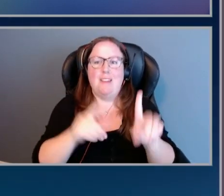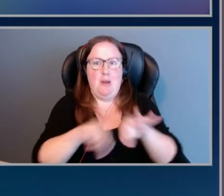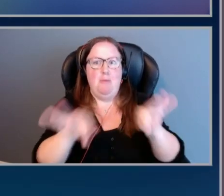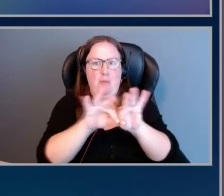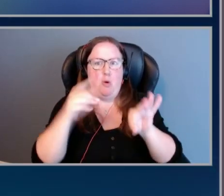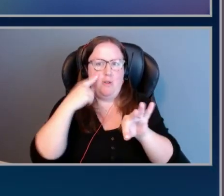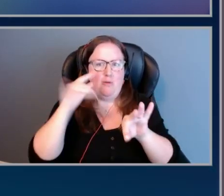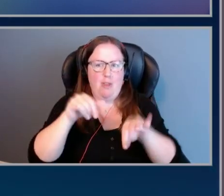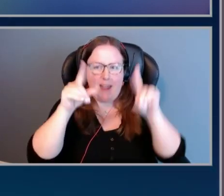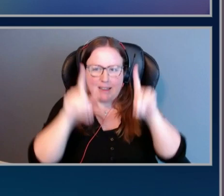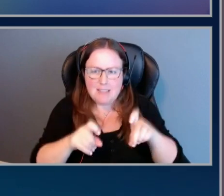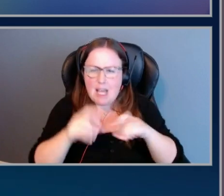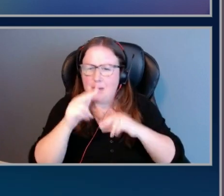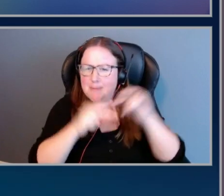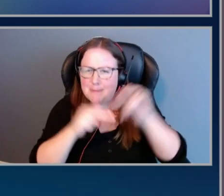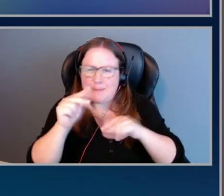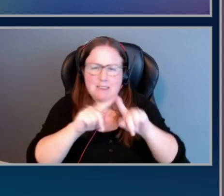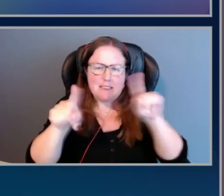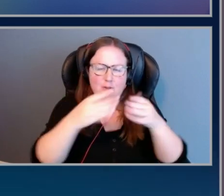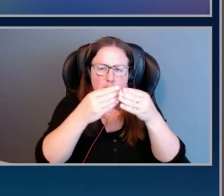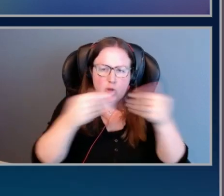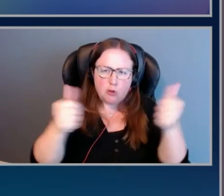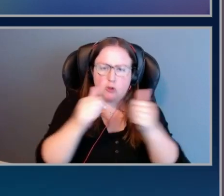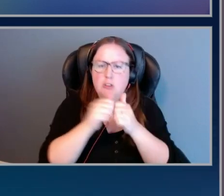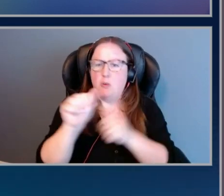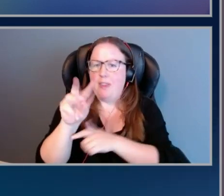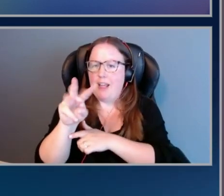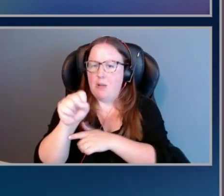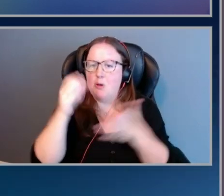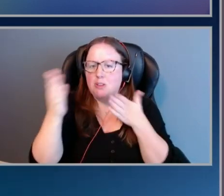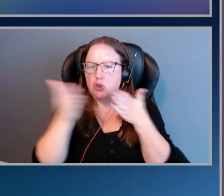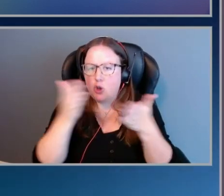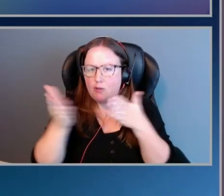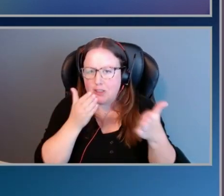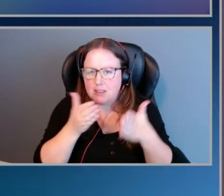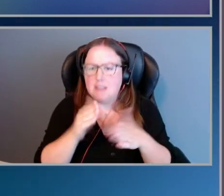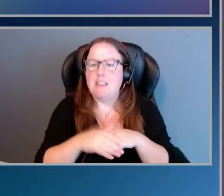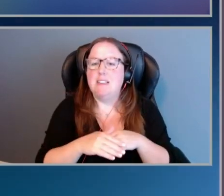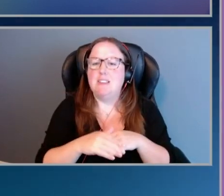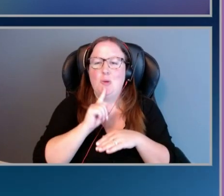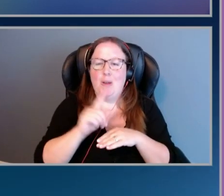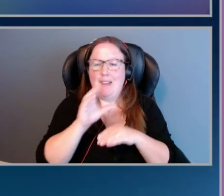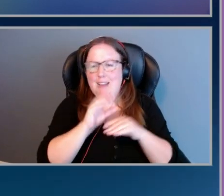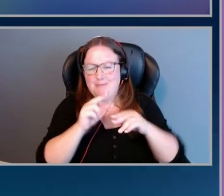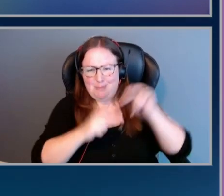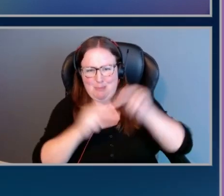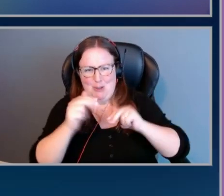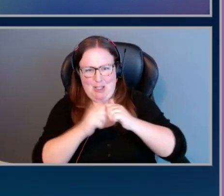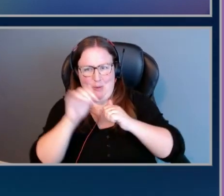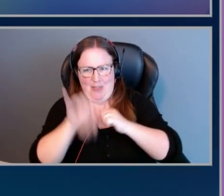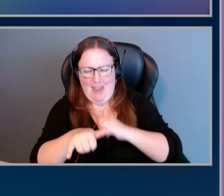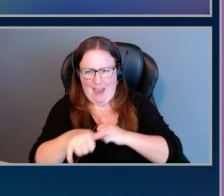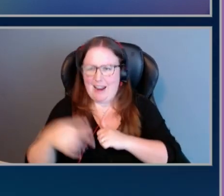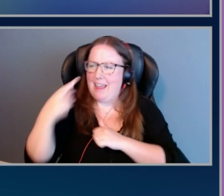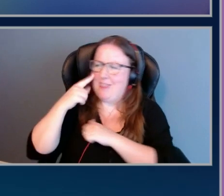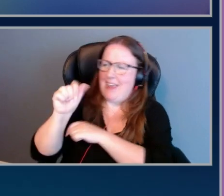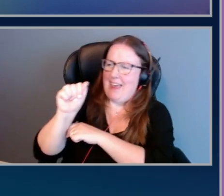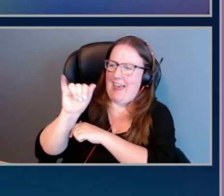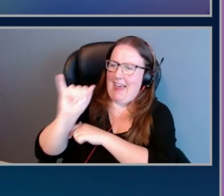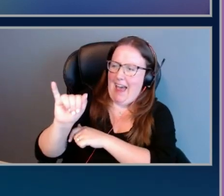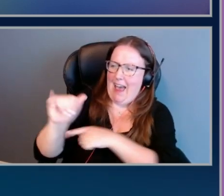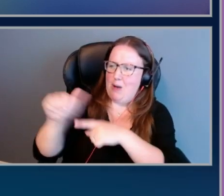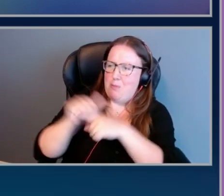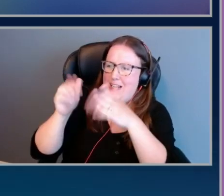of building out different solutions with these AWS services, these kind of Lego blocks that we have at AWS. You're SA associate? I'm thinking the AI practitioner